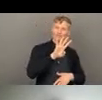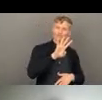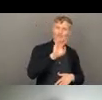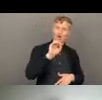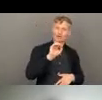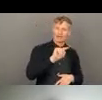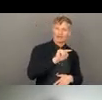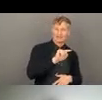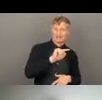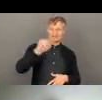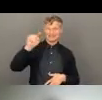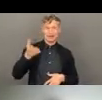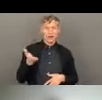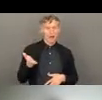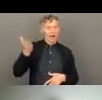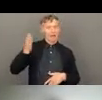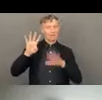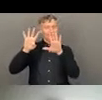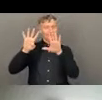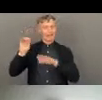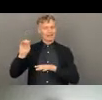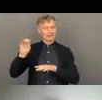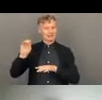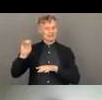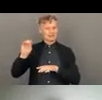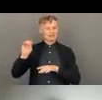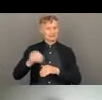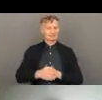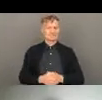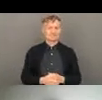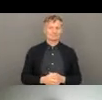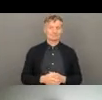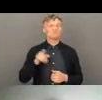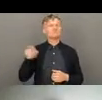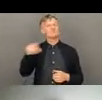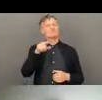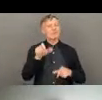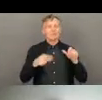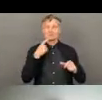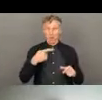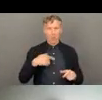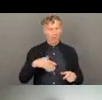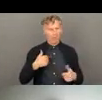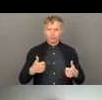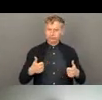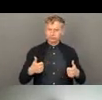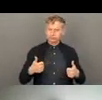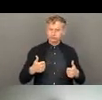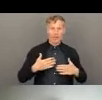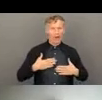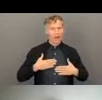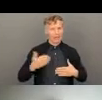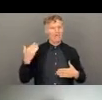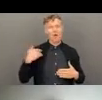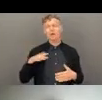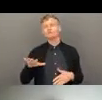a lot to gain community affected by Pisces local authority and donors trust. So not only would